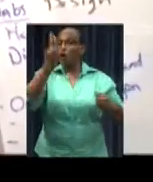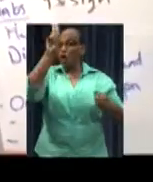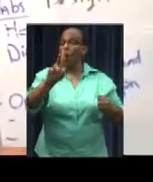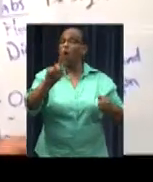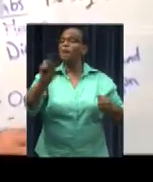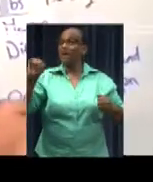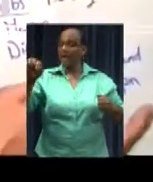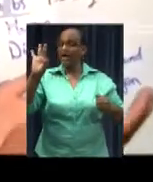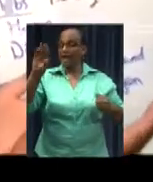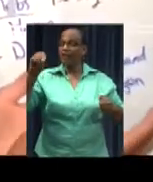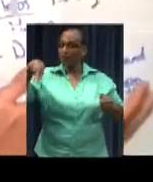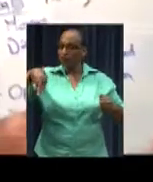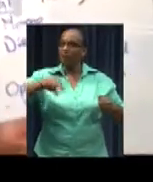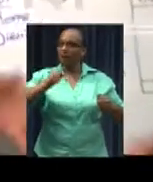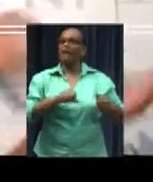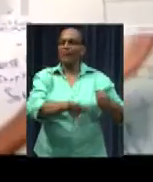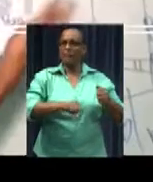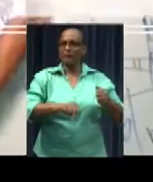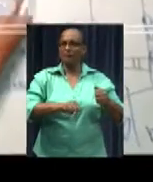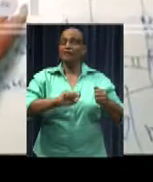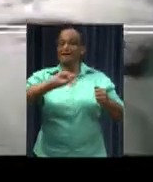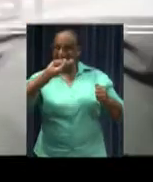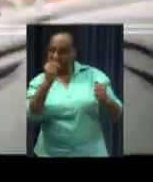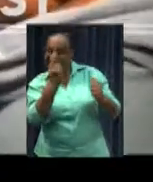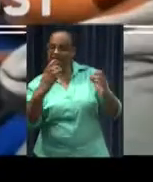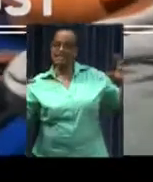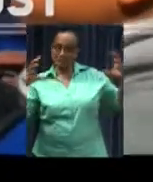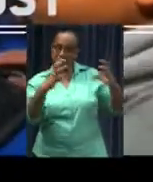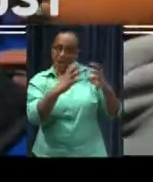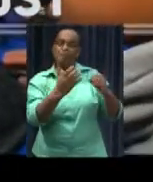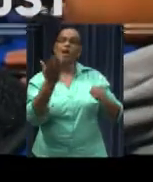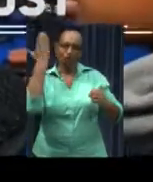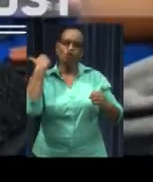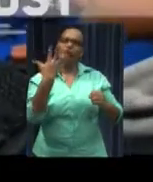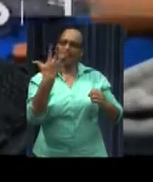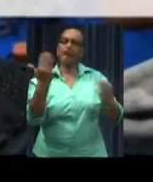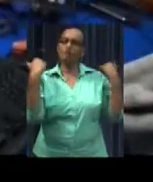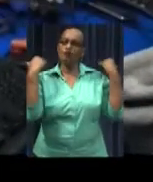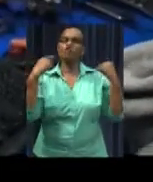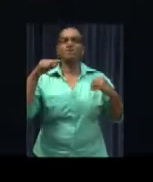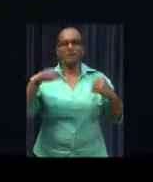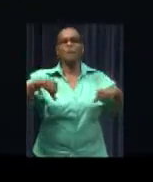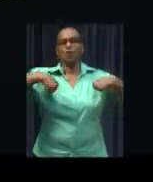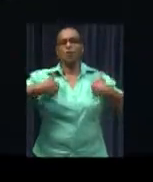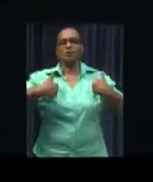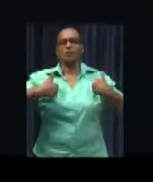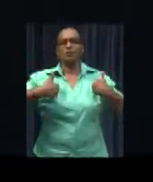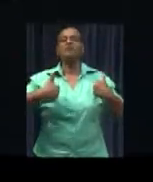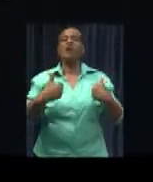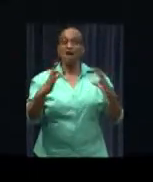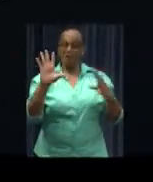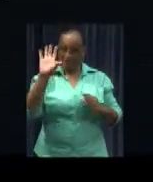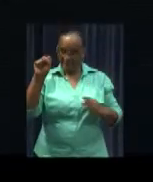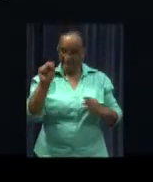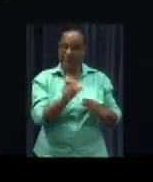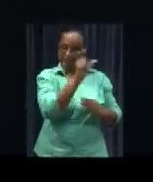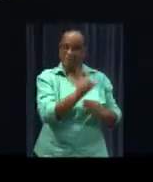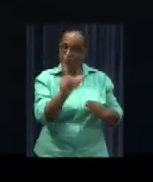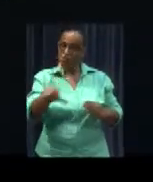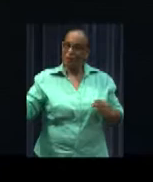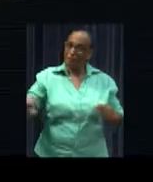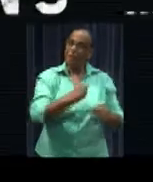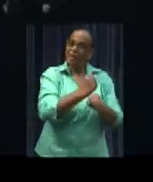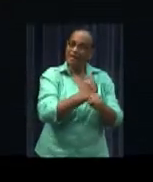hackathon started. The preliminaries took place on the 5th of August. Fifty participants have signed up to